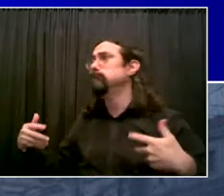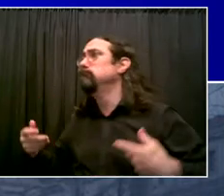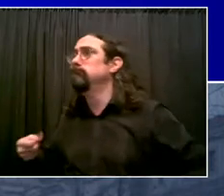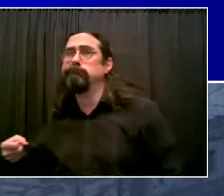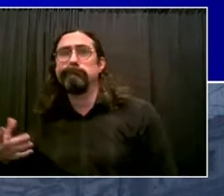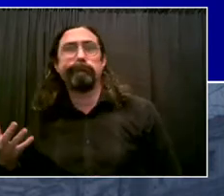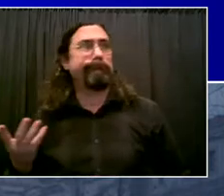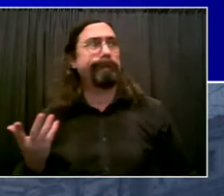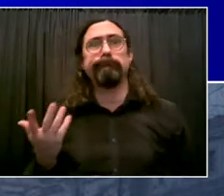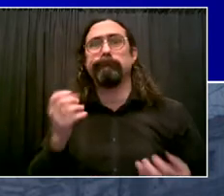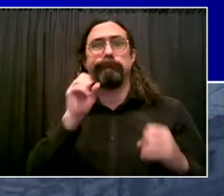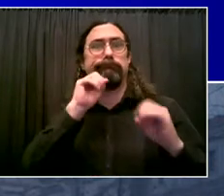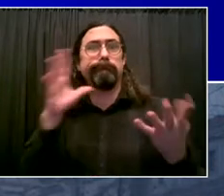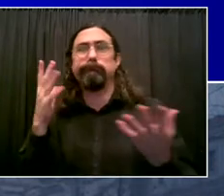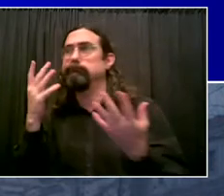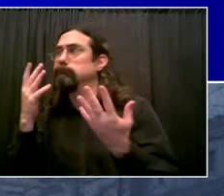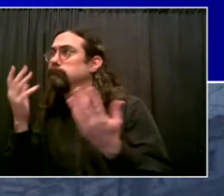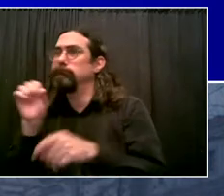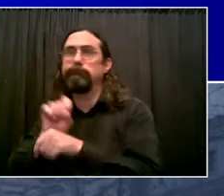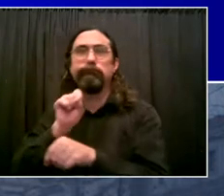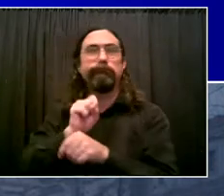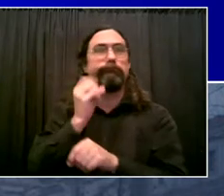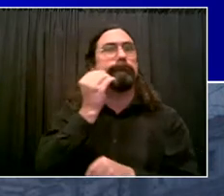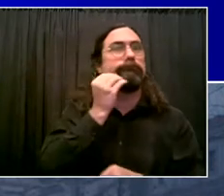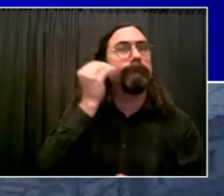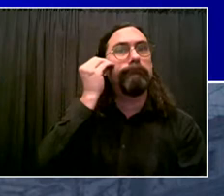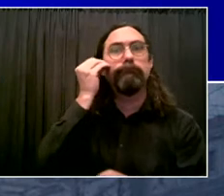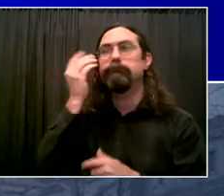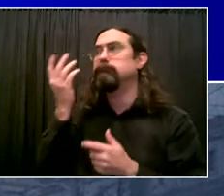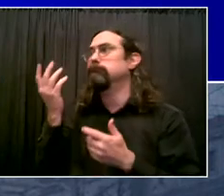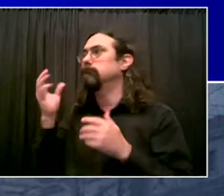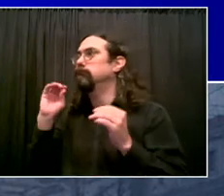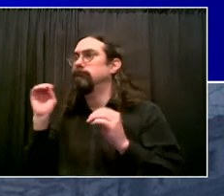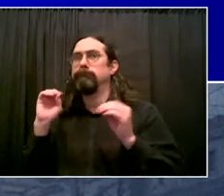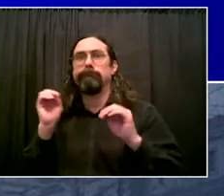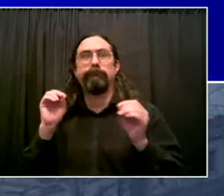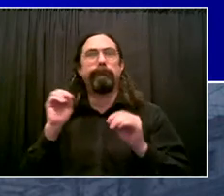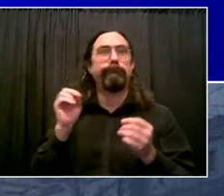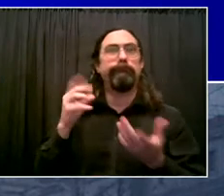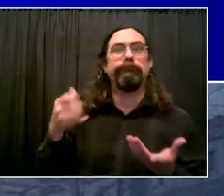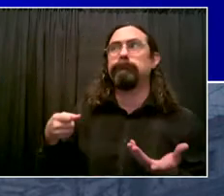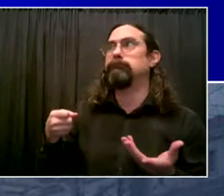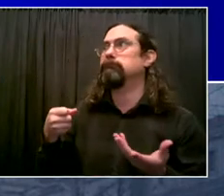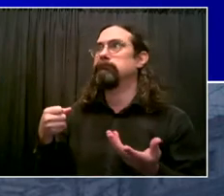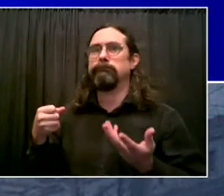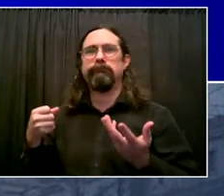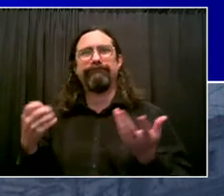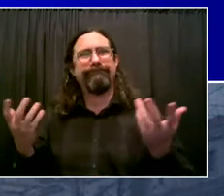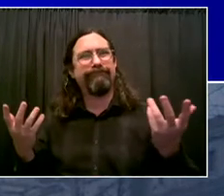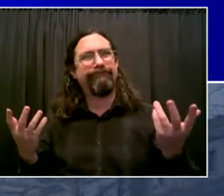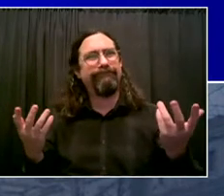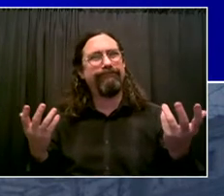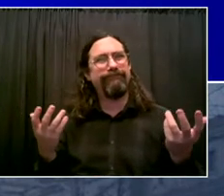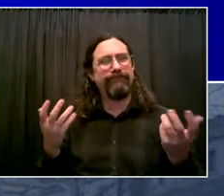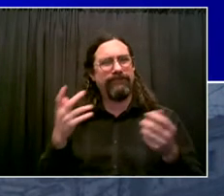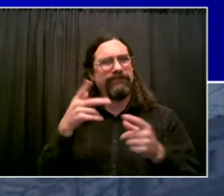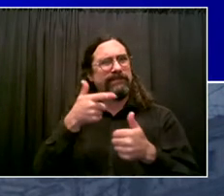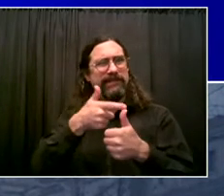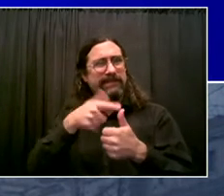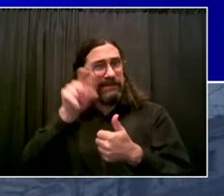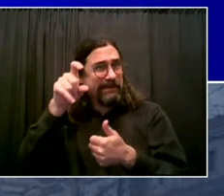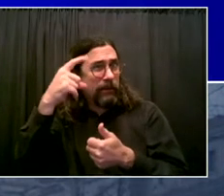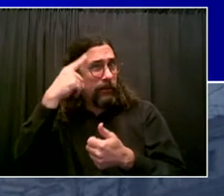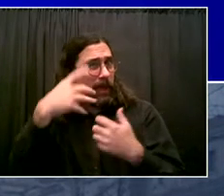Reentry planning, discharge planning, housing, health support, including mental health support, making sure people have some